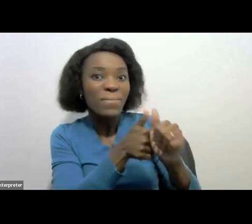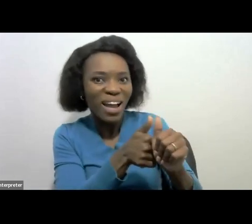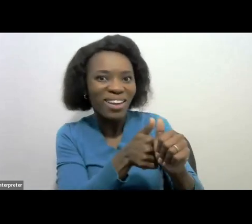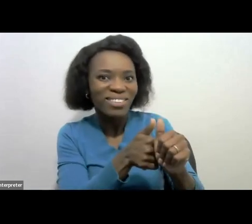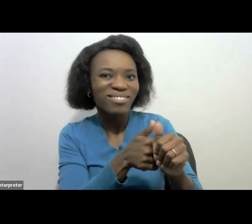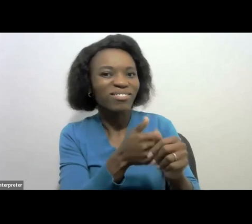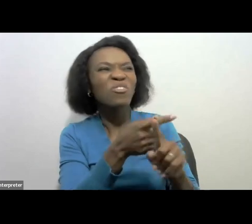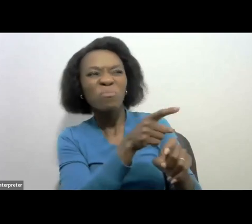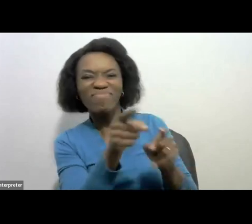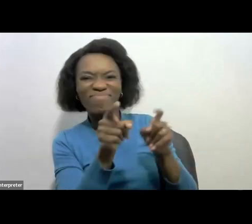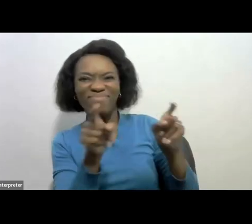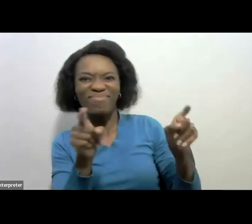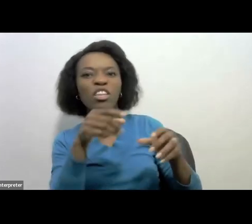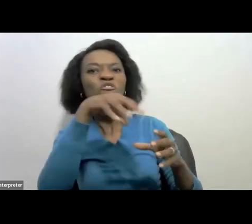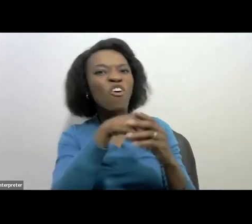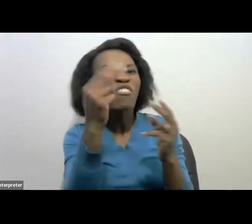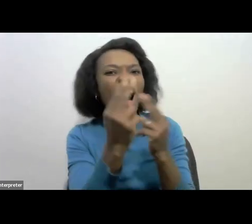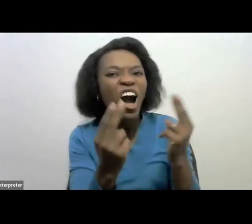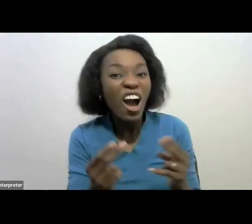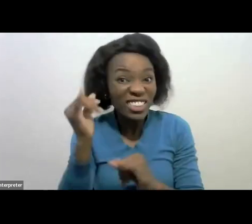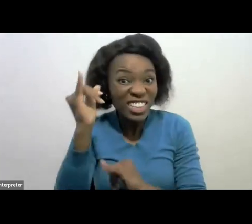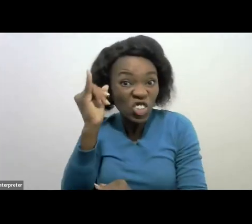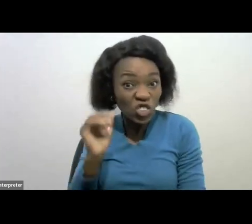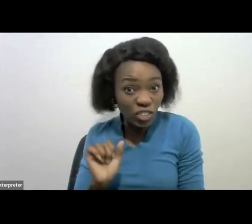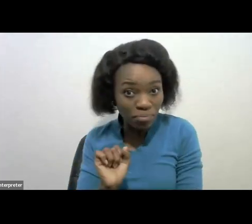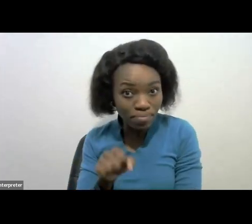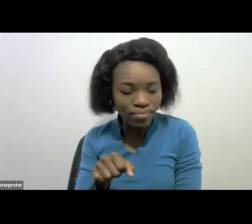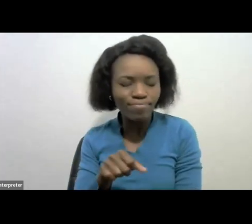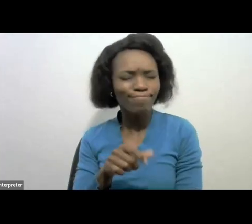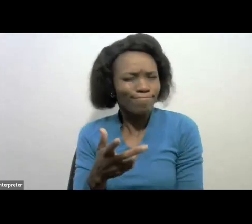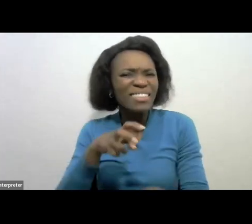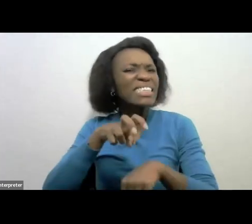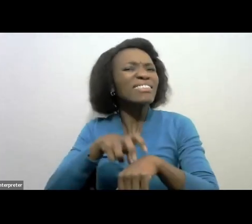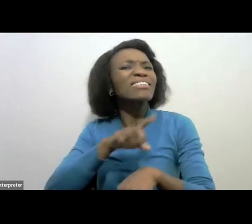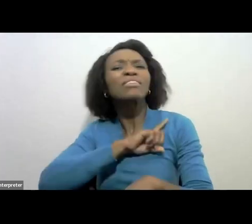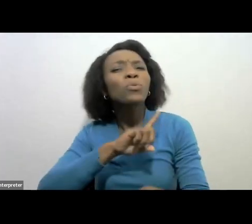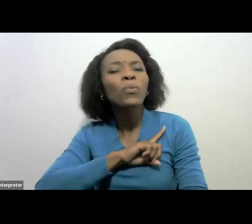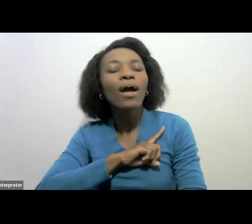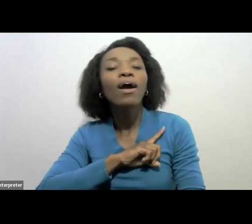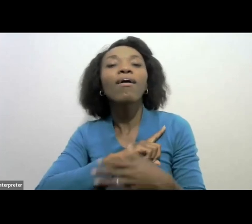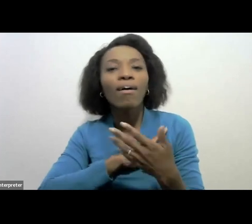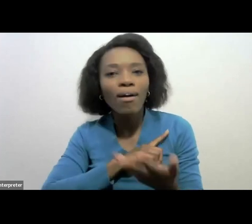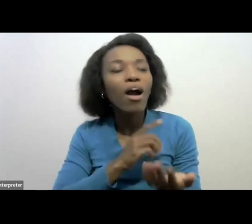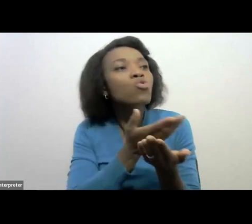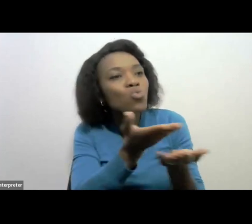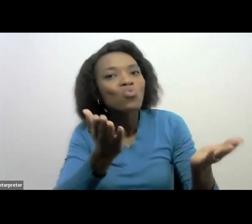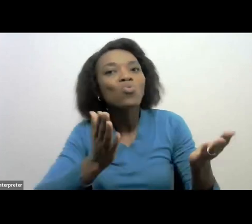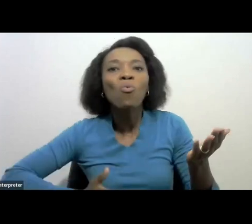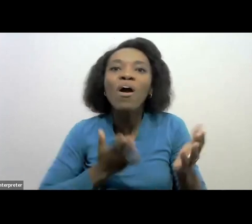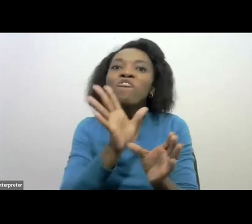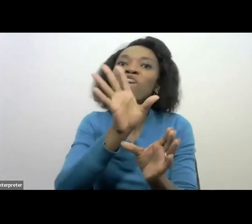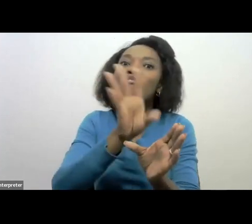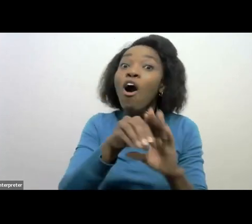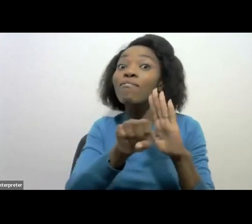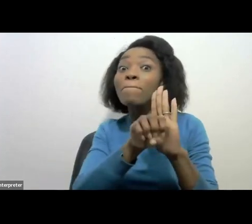Possibly this need is because you want to be on the media for the right